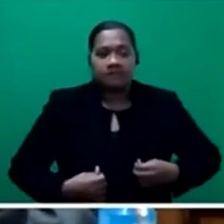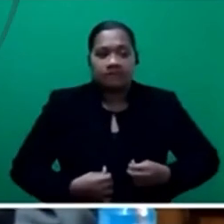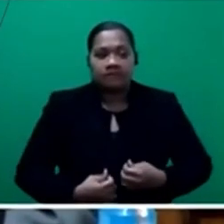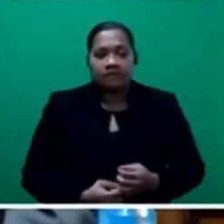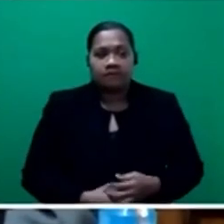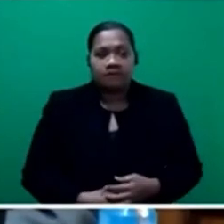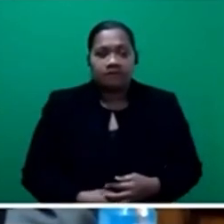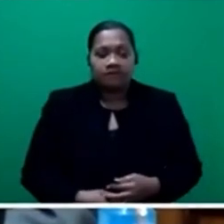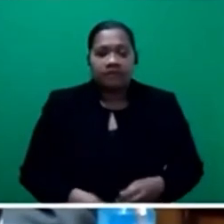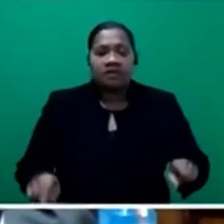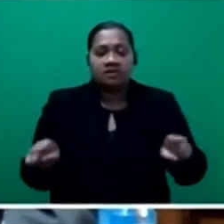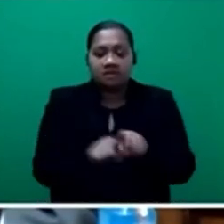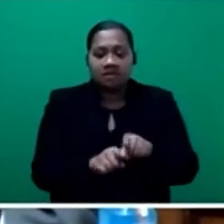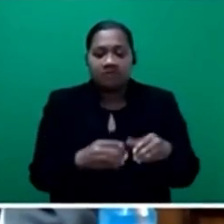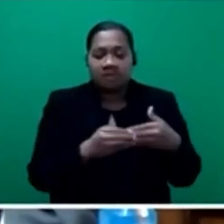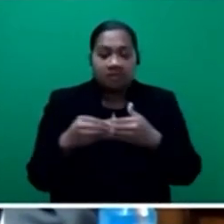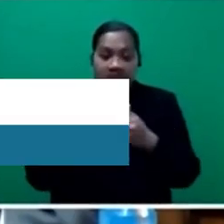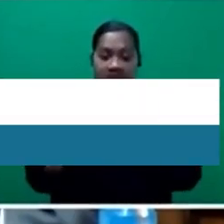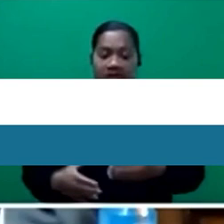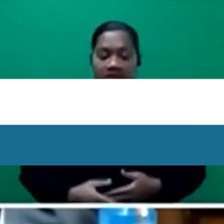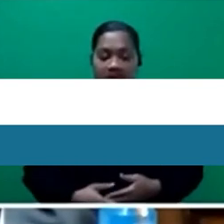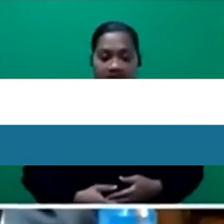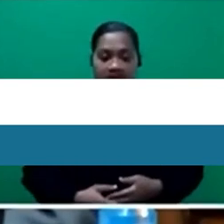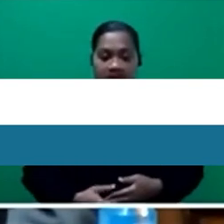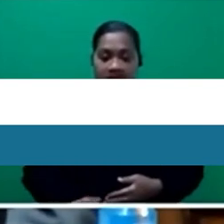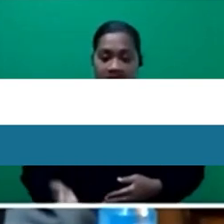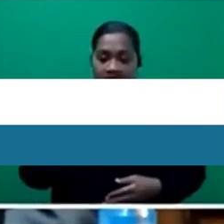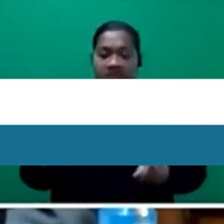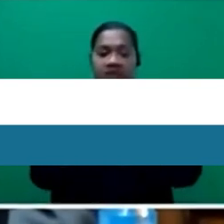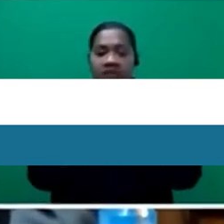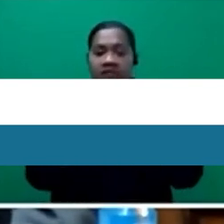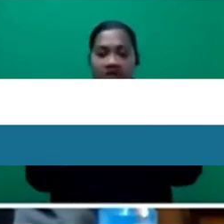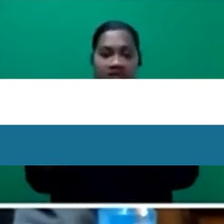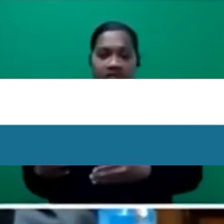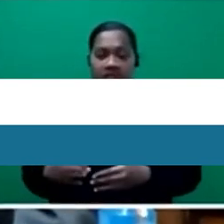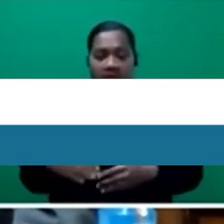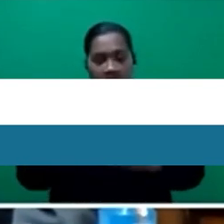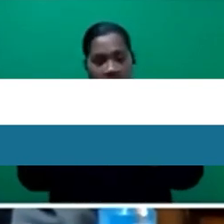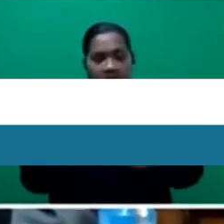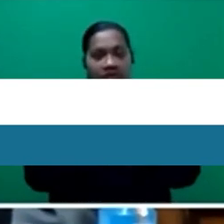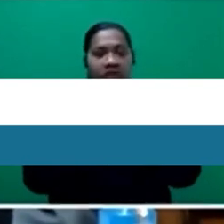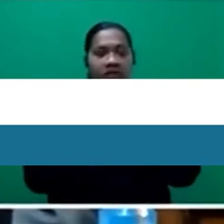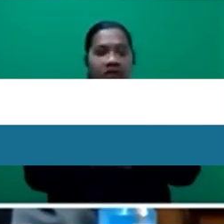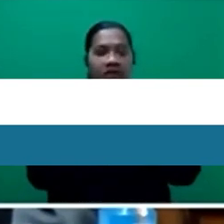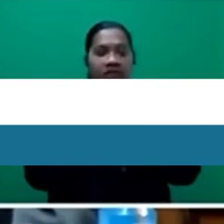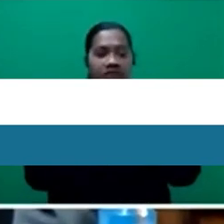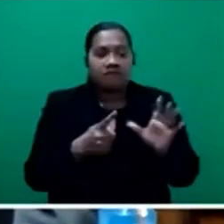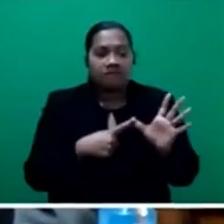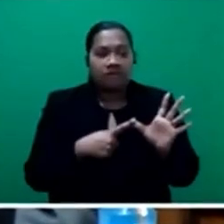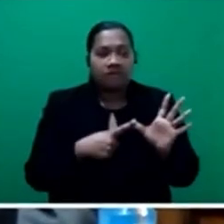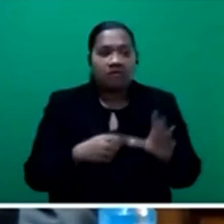This is the same leader, this is the same leader sir, Honorable Gavokar, Mr. Speaker sir, this is the same